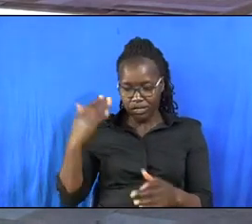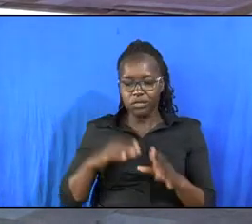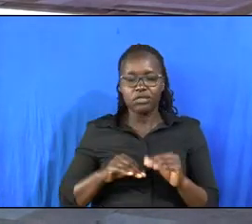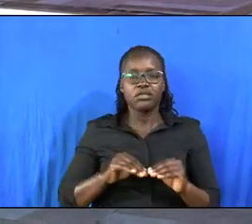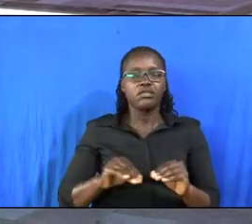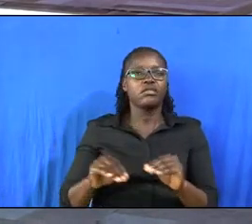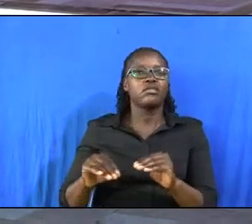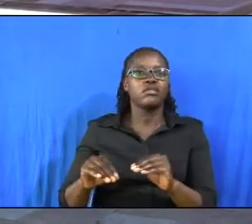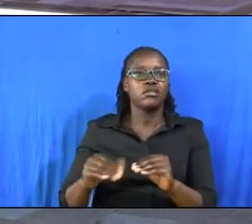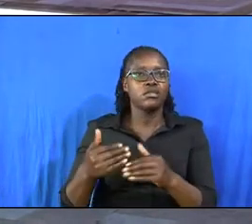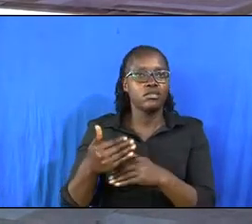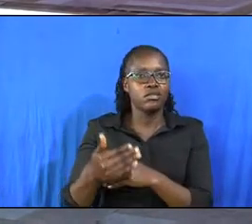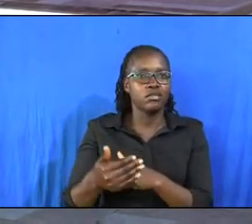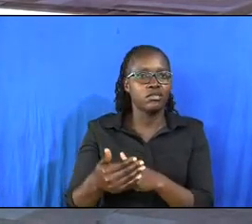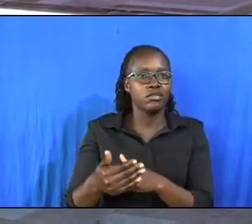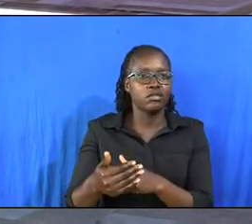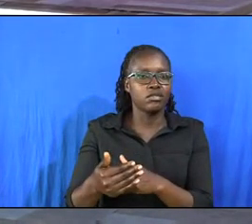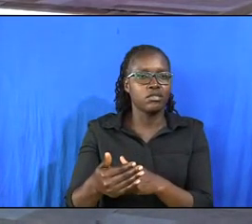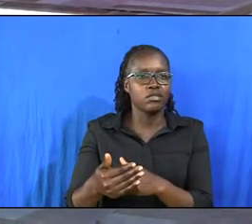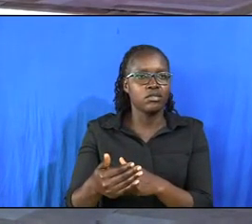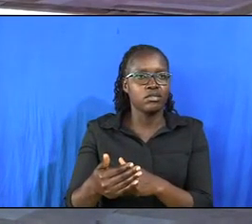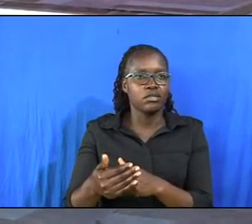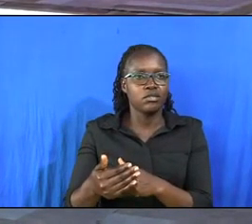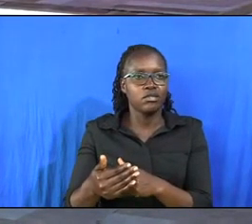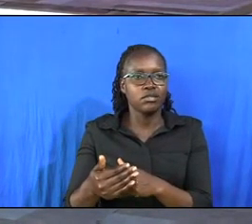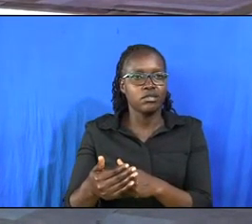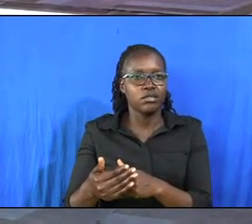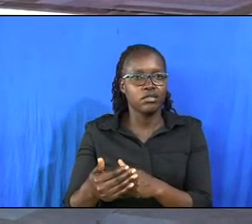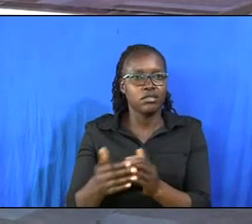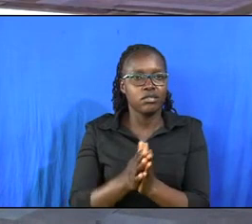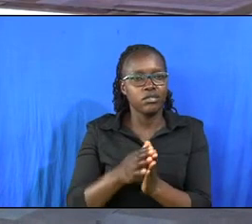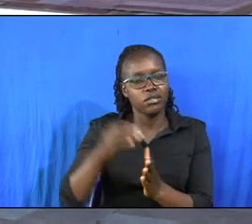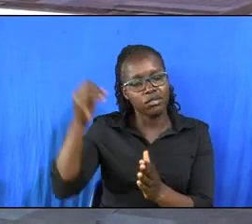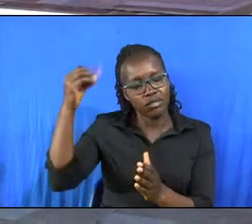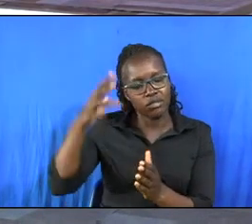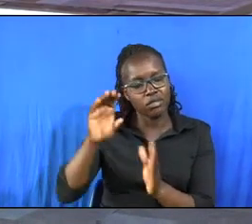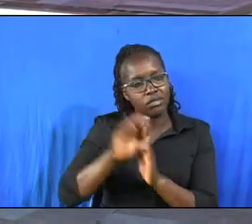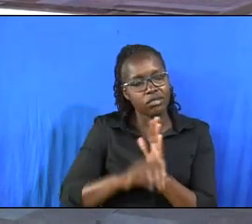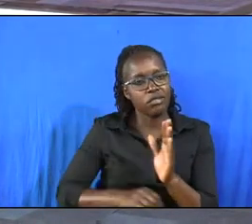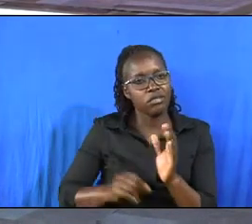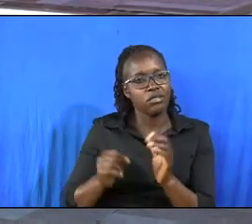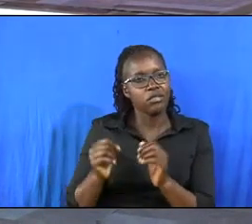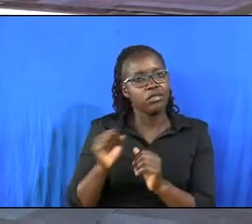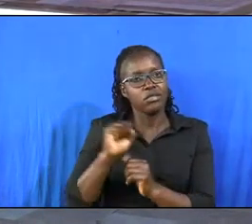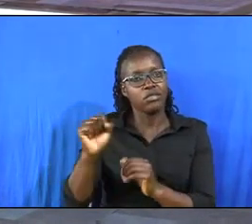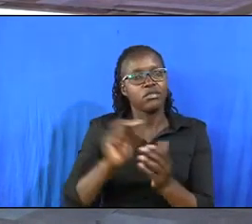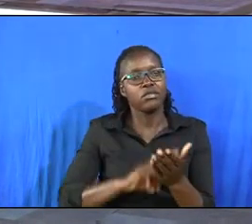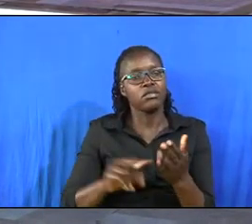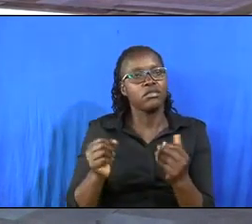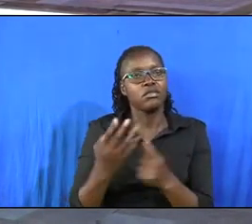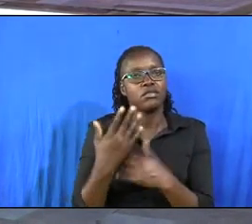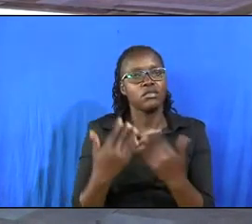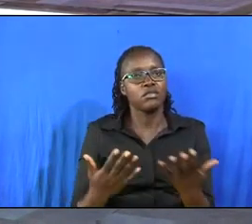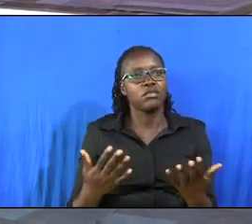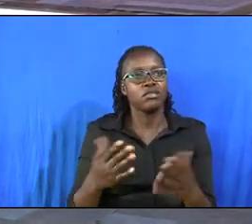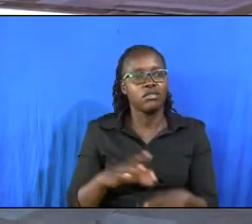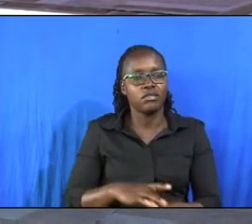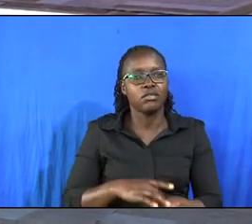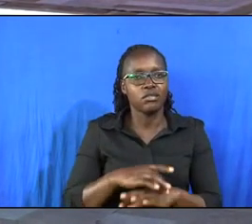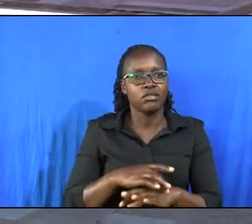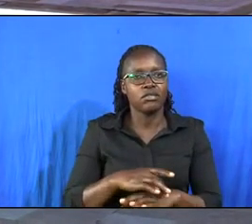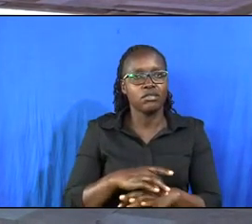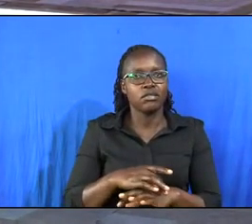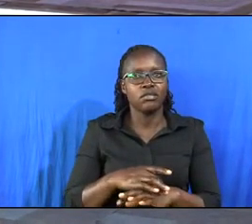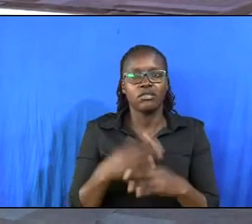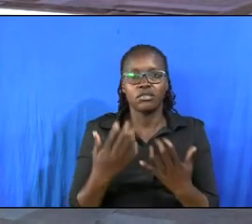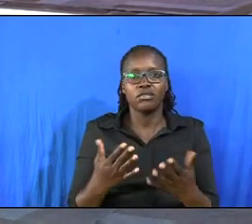on. When the choir was singing here, they sang Galatians chapter 5 verse 19, the things of the flesh, you see,